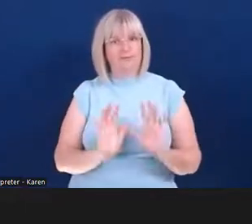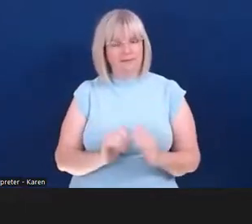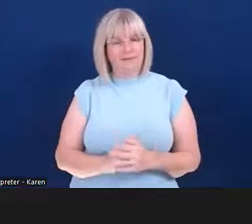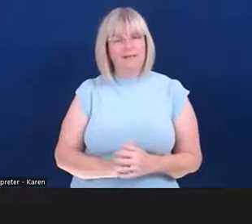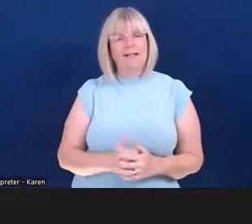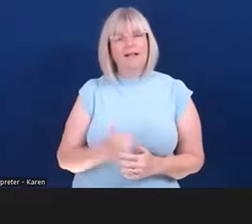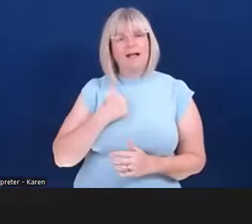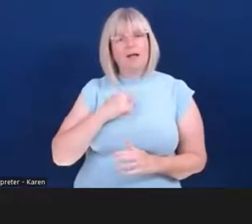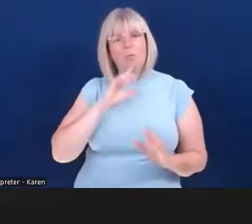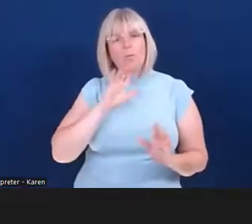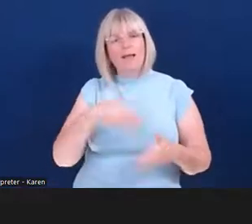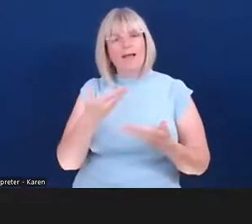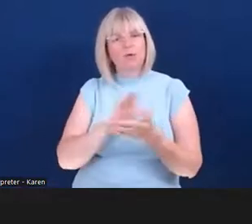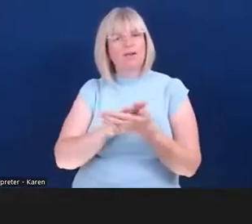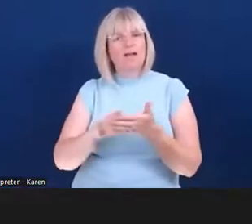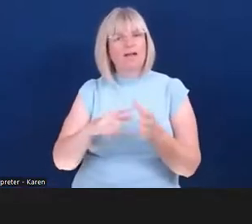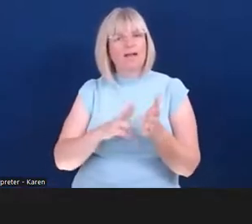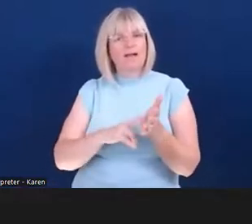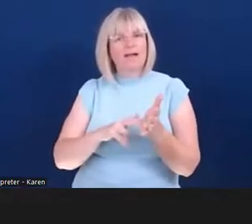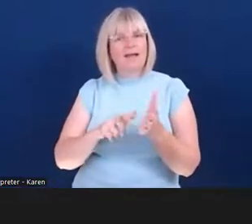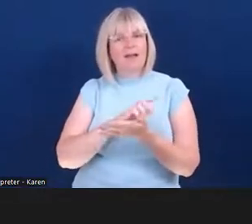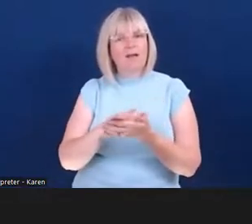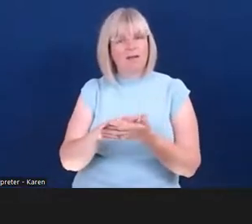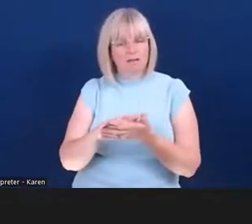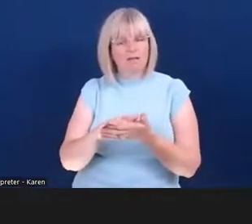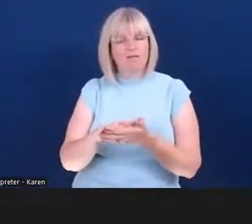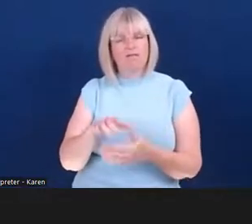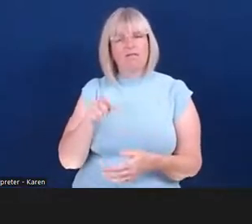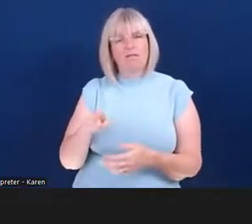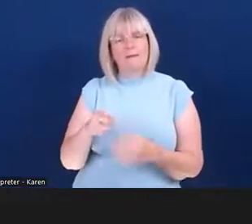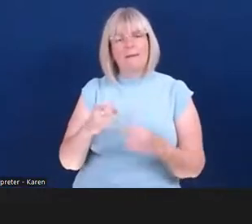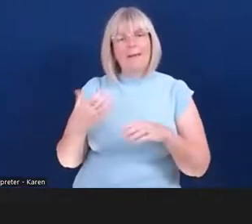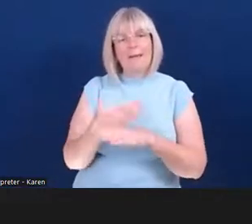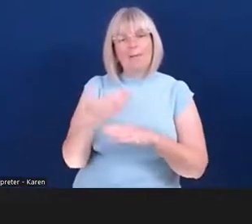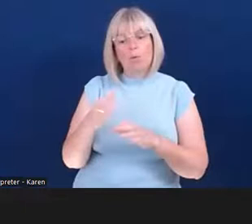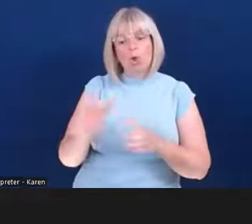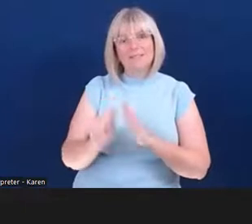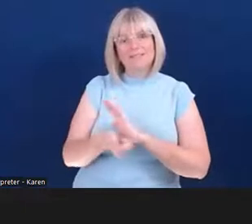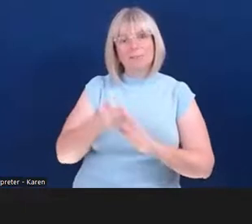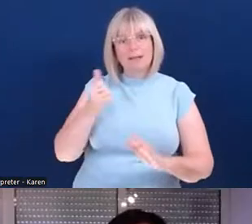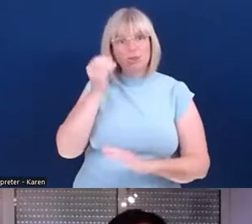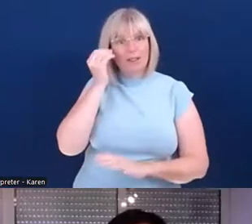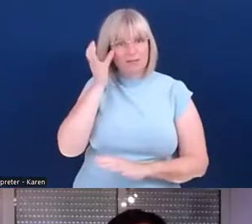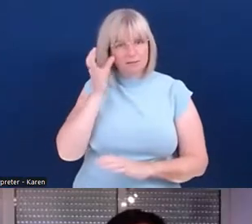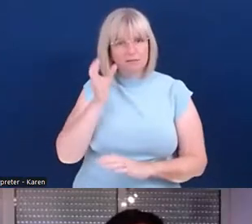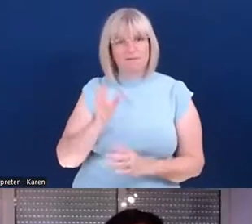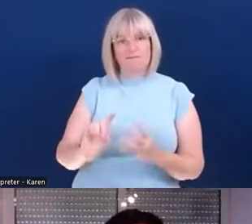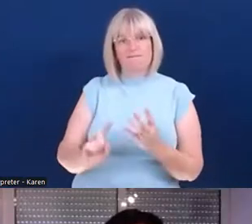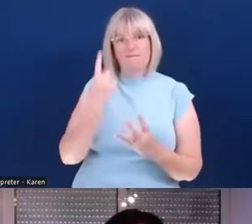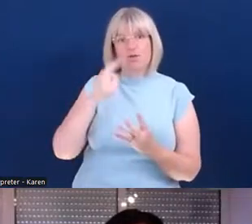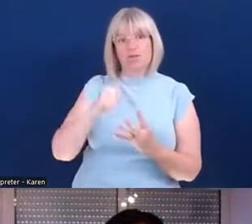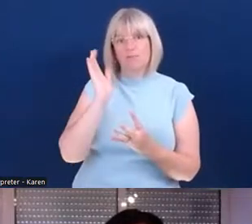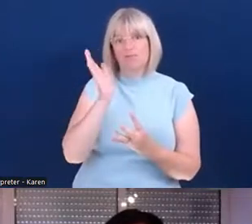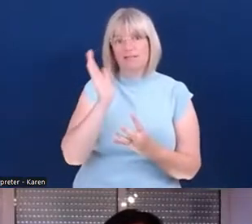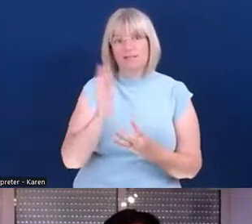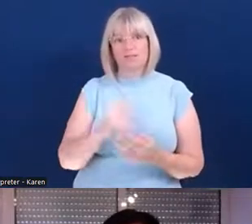I shall now hand over to Hannah Thomas, Employment Specialist from Markle Law for the first of our four presentations. Thank you very much.